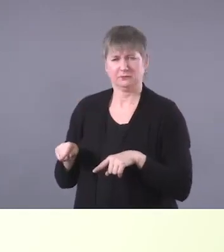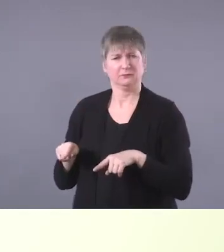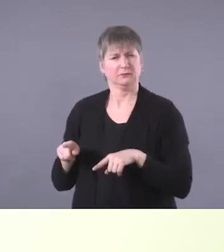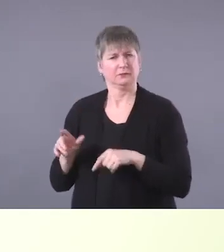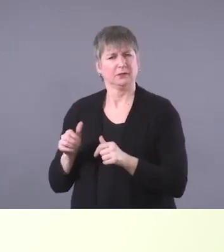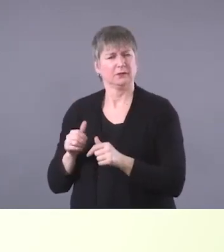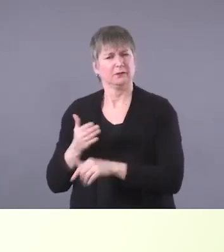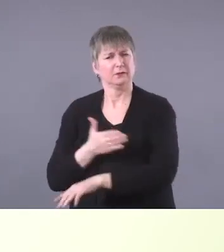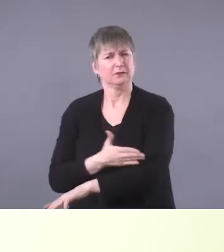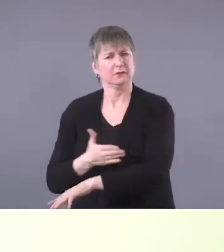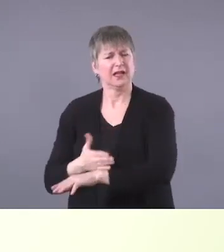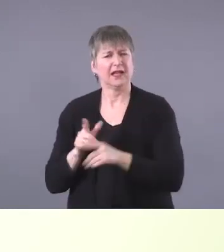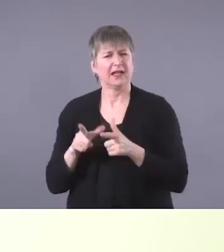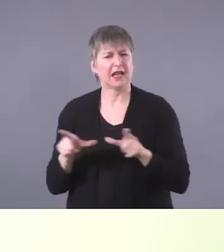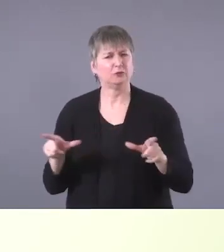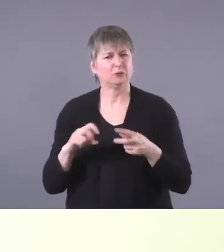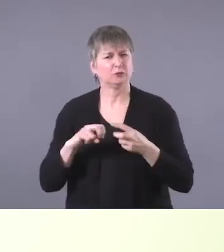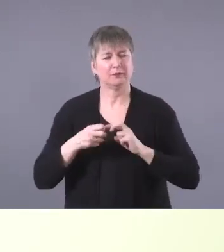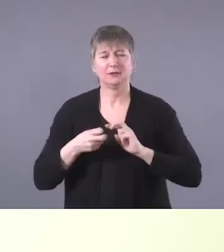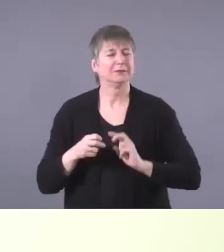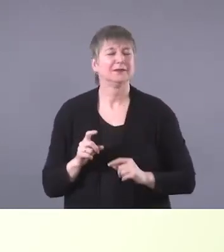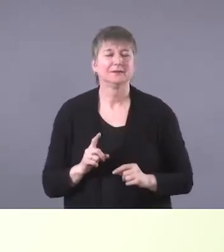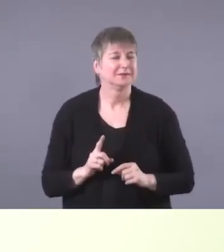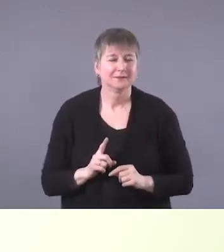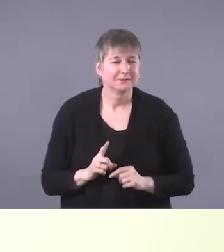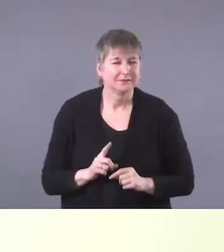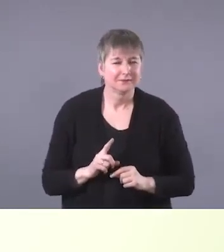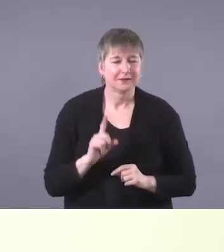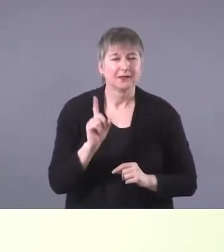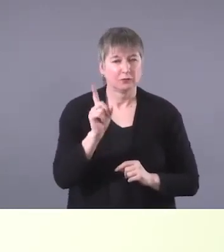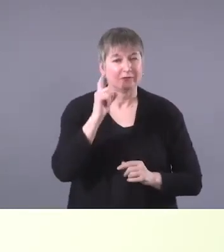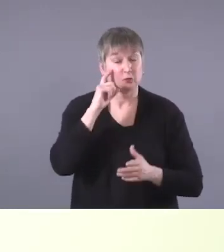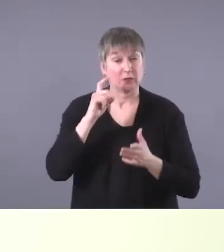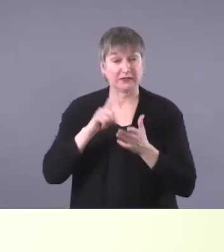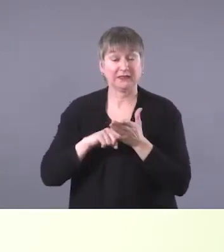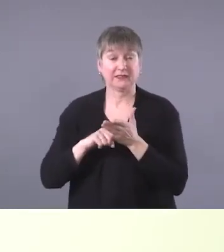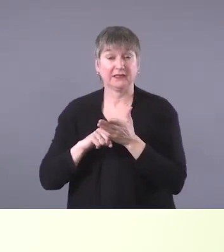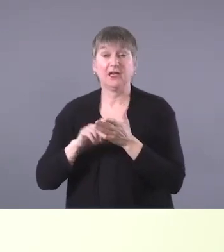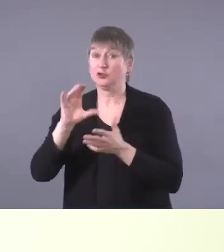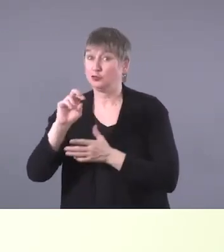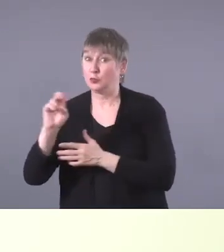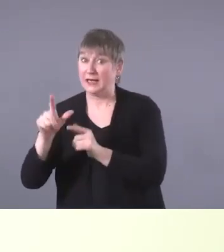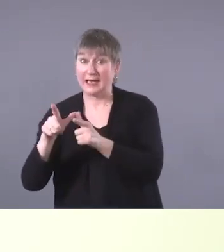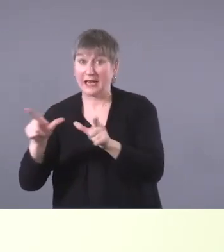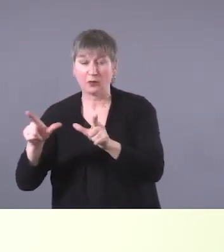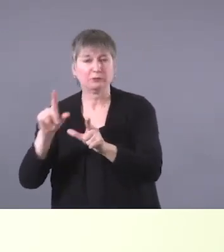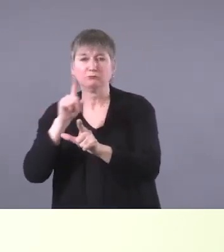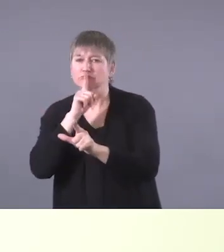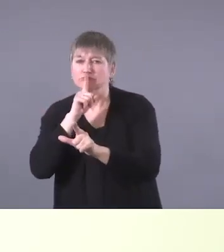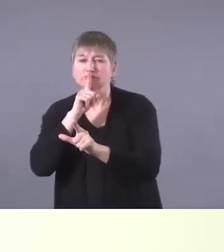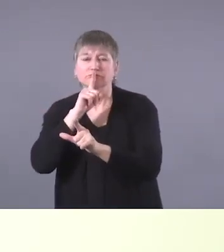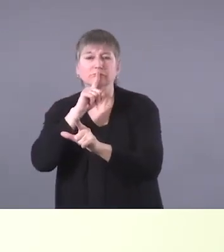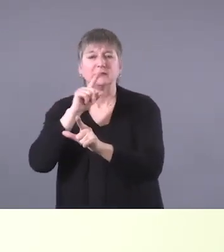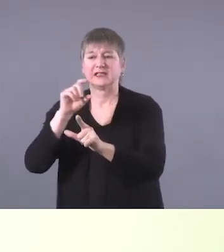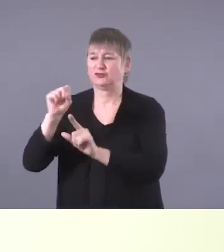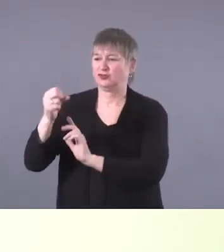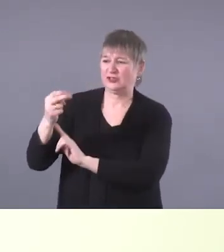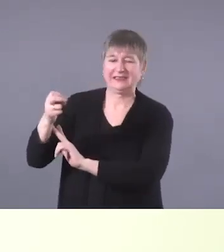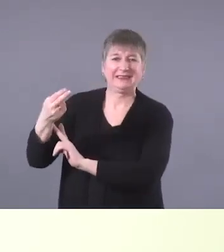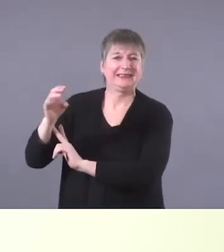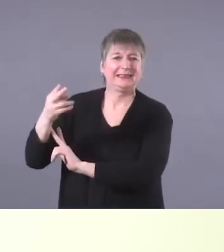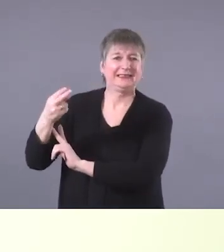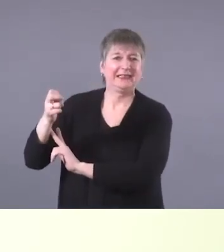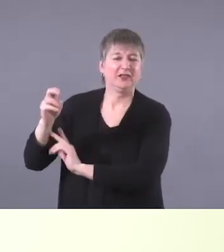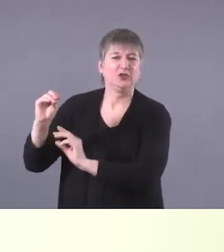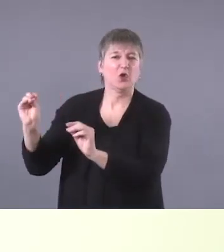consistent with a language delay, but we have to recognize that in, the Cree language or in Cree communities that just may be a